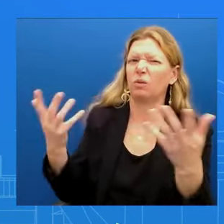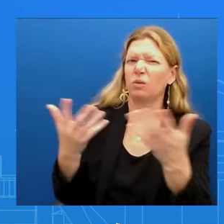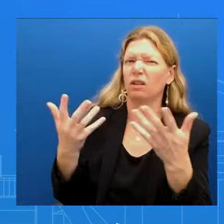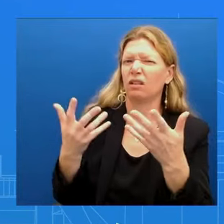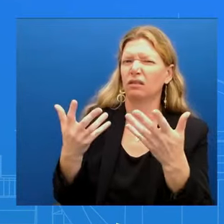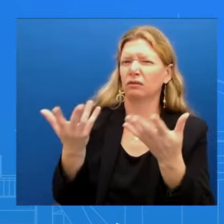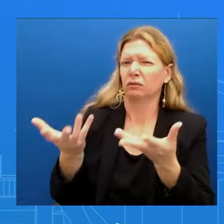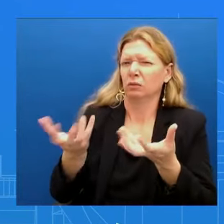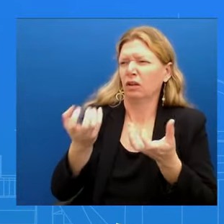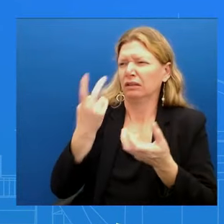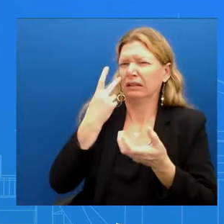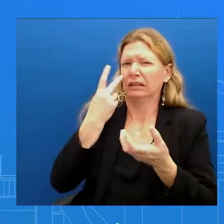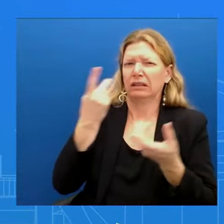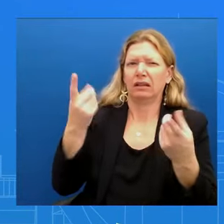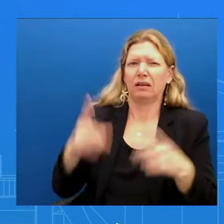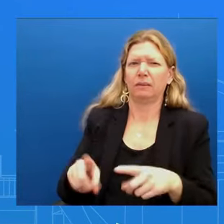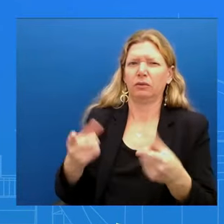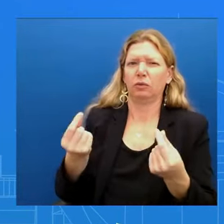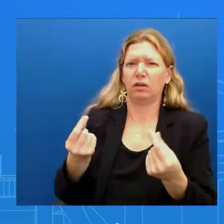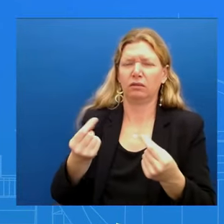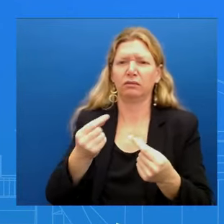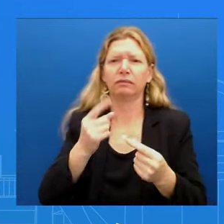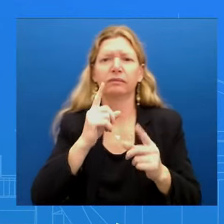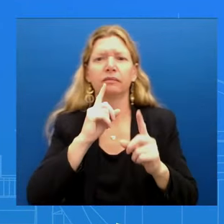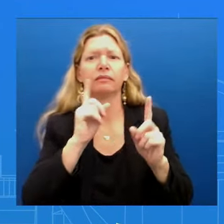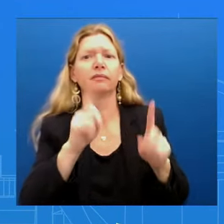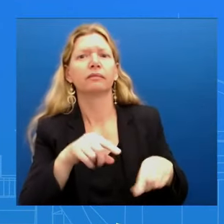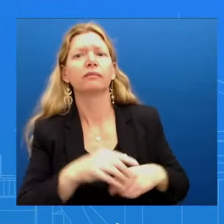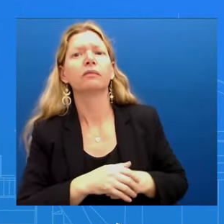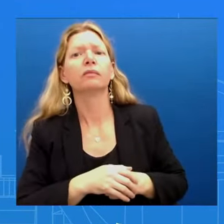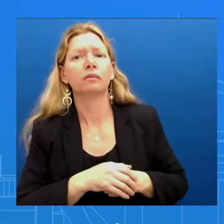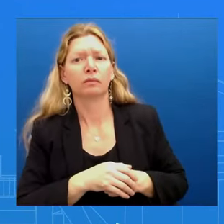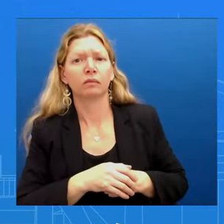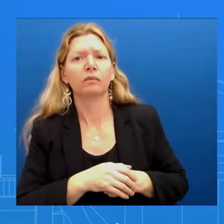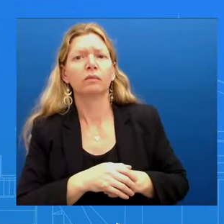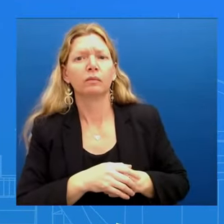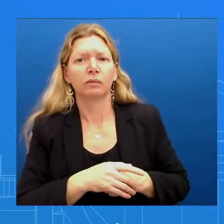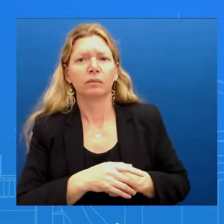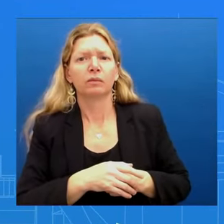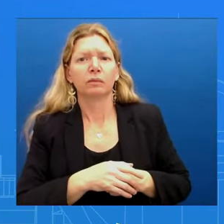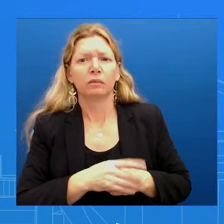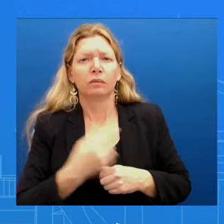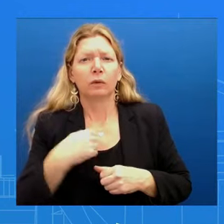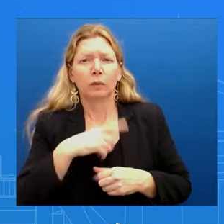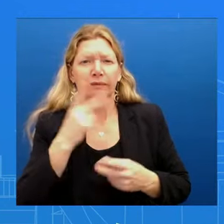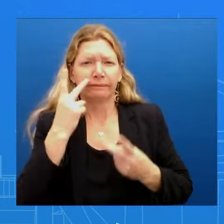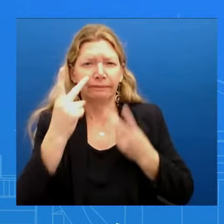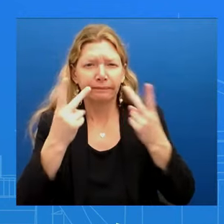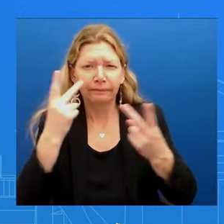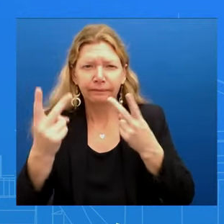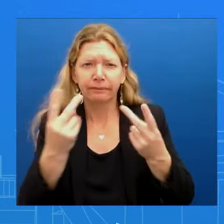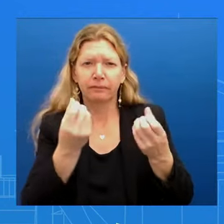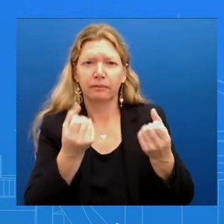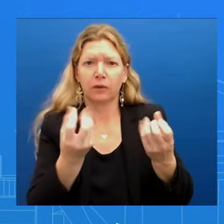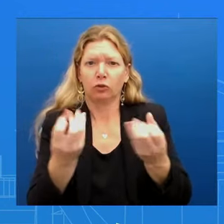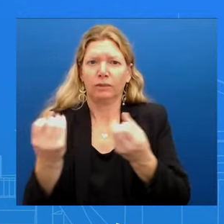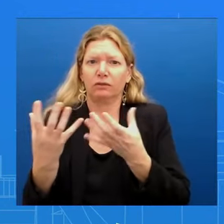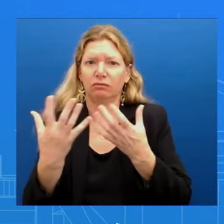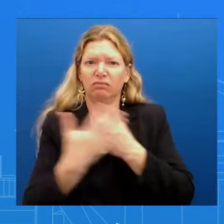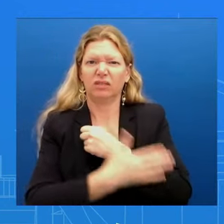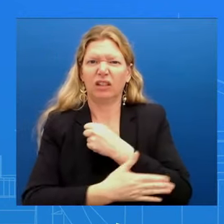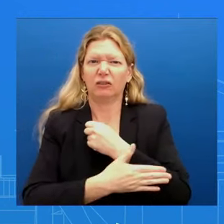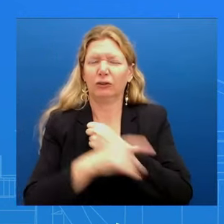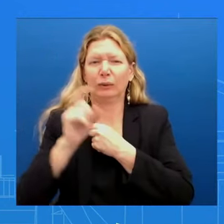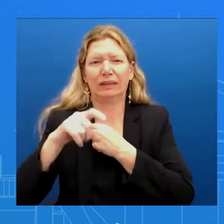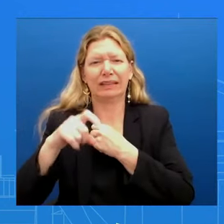Certainly a significant need for a multinational security force of some kind down there to help protect the people of Haiti You're right. There are